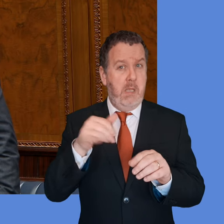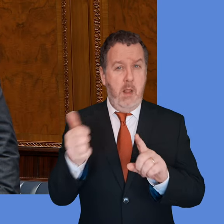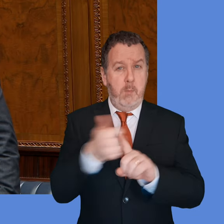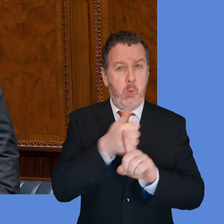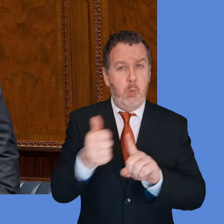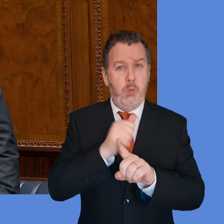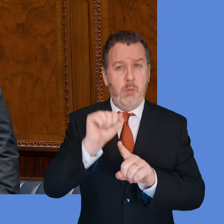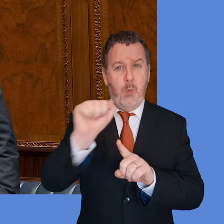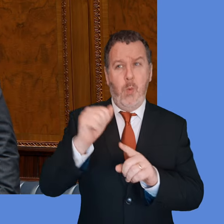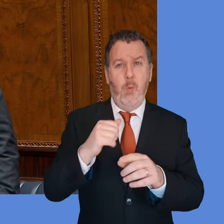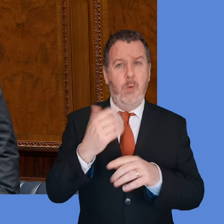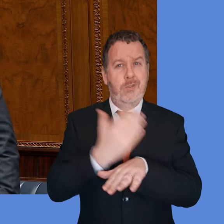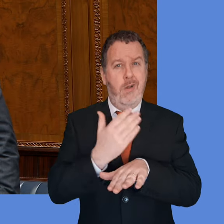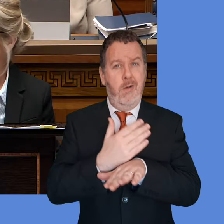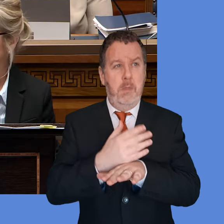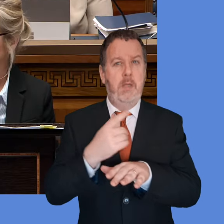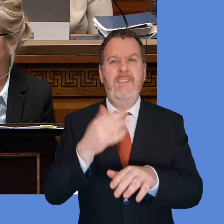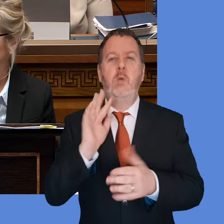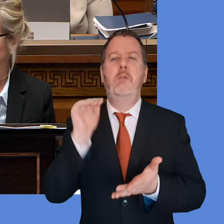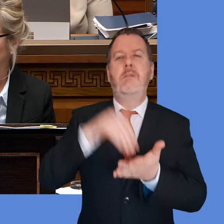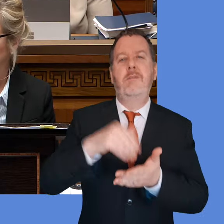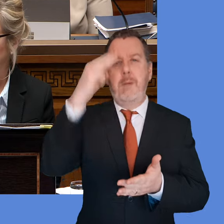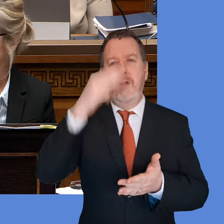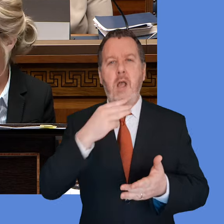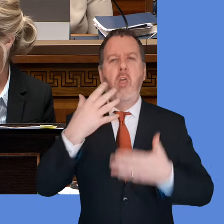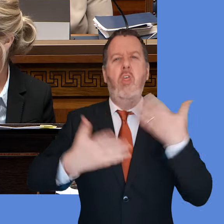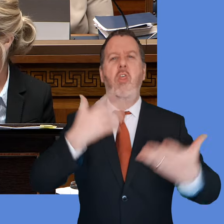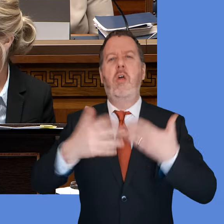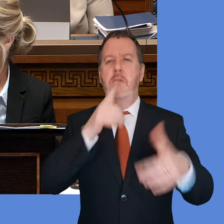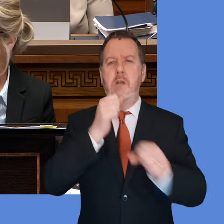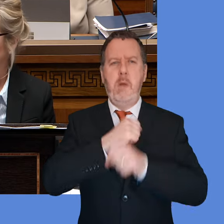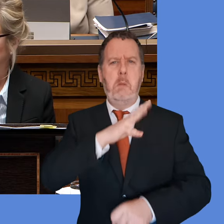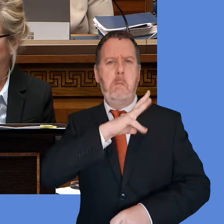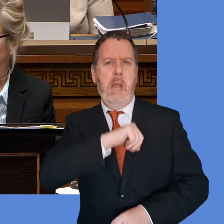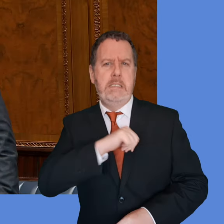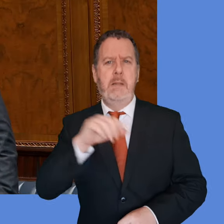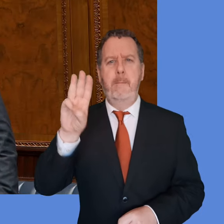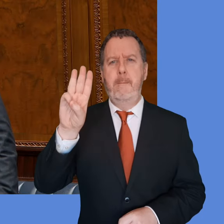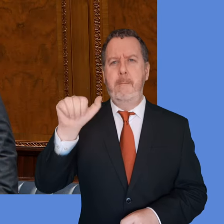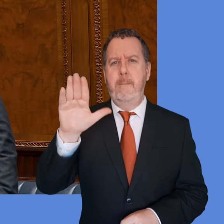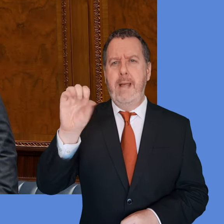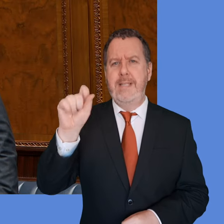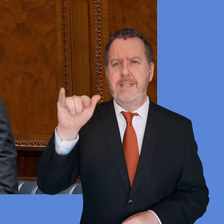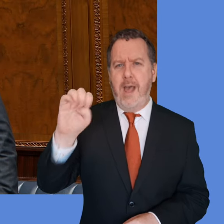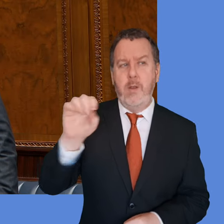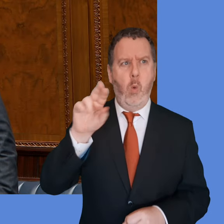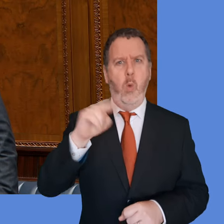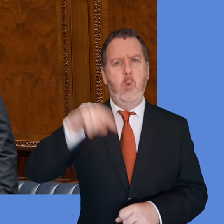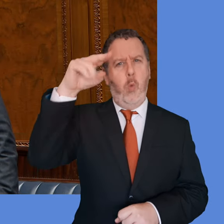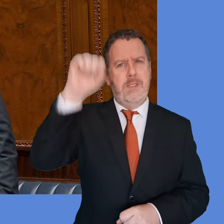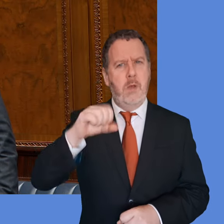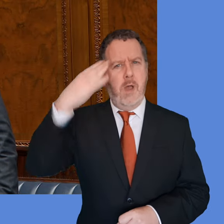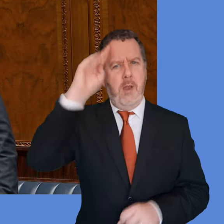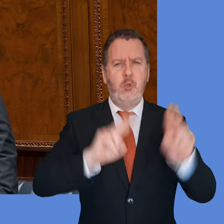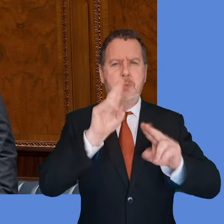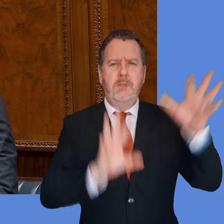by espousing causes such as the Palestinian cause or the cause of Irish unity? Because